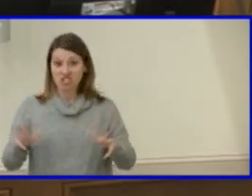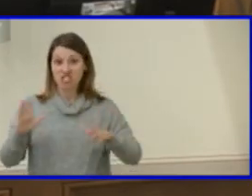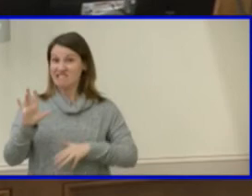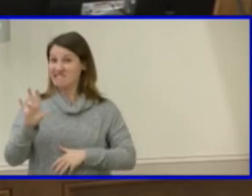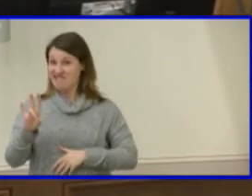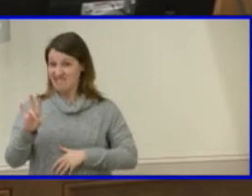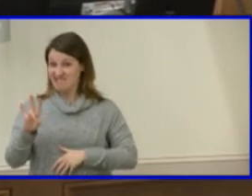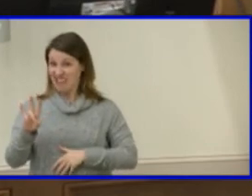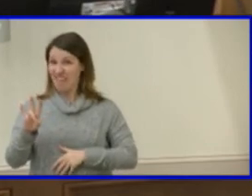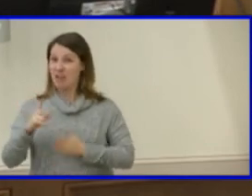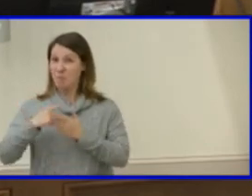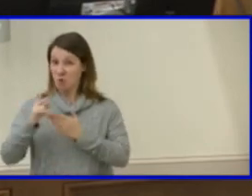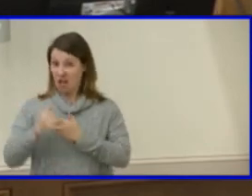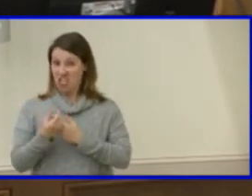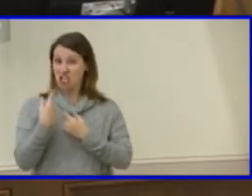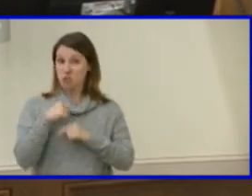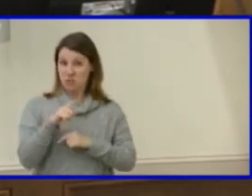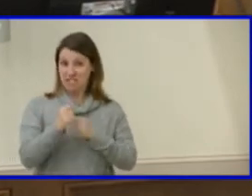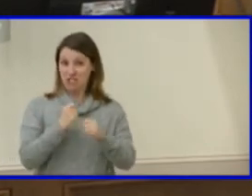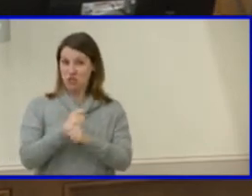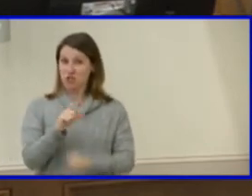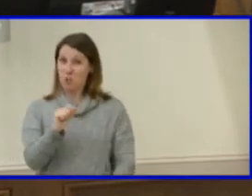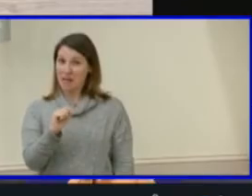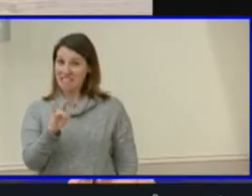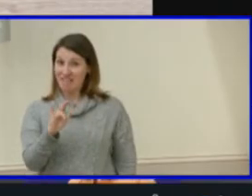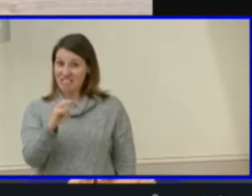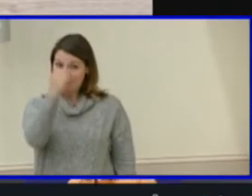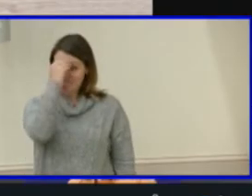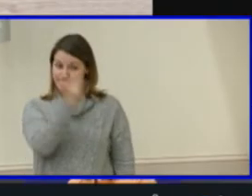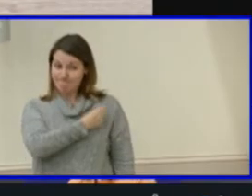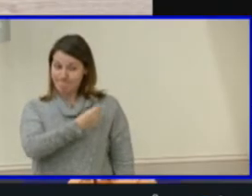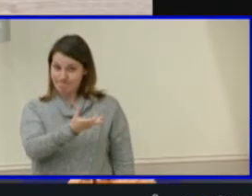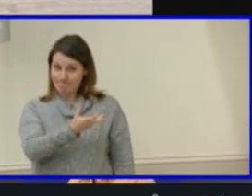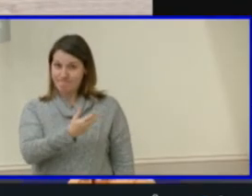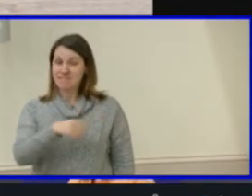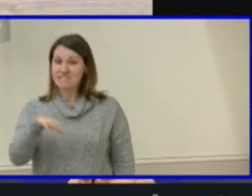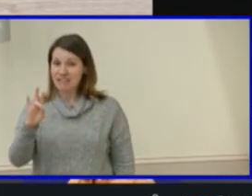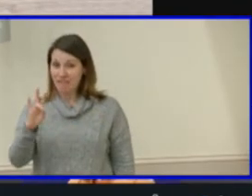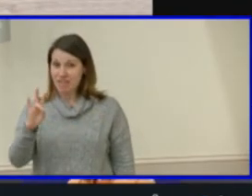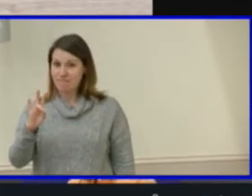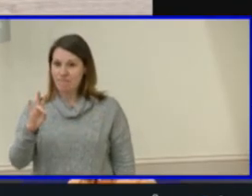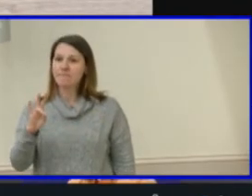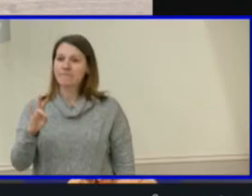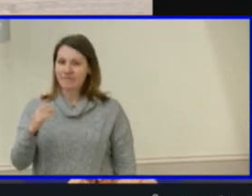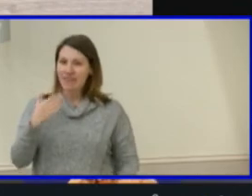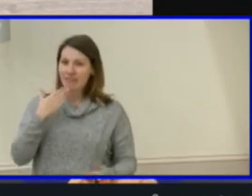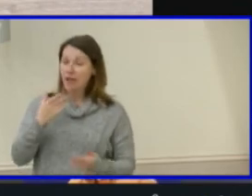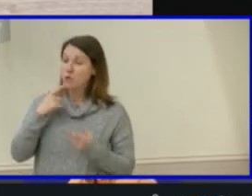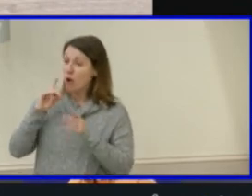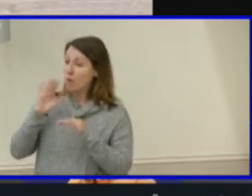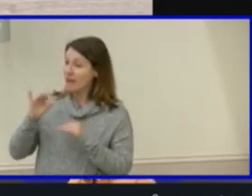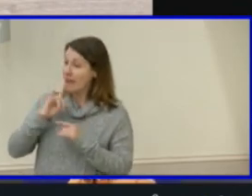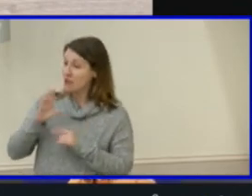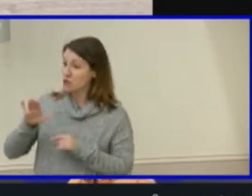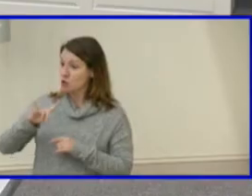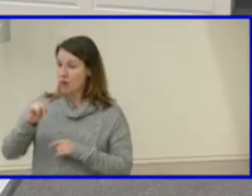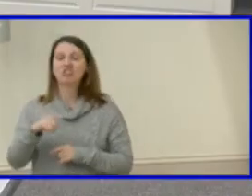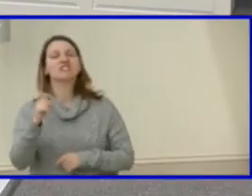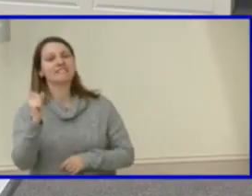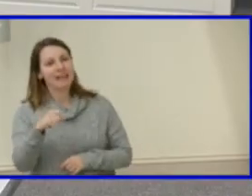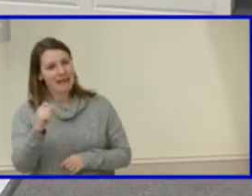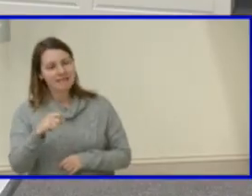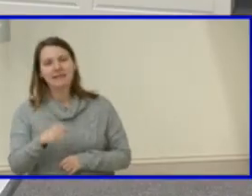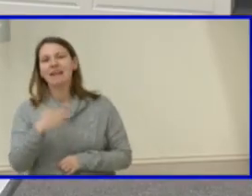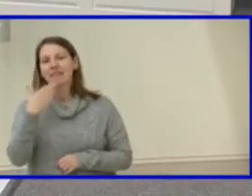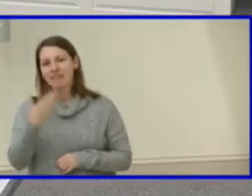projects in 2017. thank you you're welcome i hope that answered your question this is that it does it does and